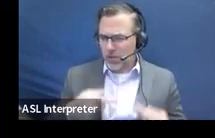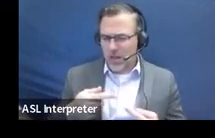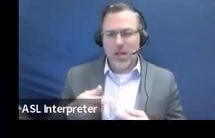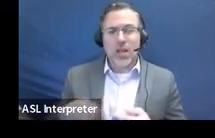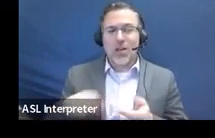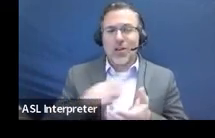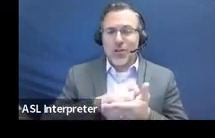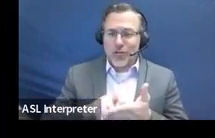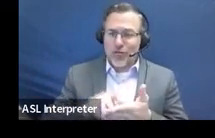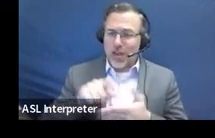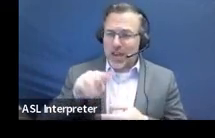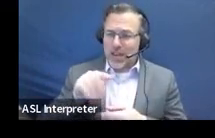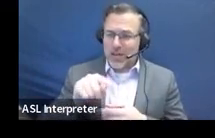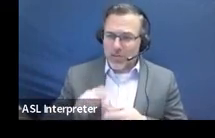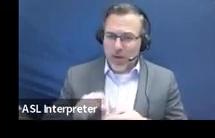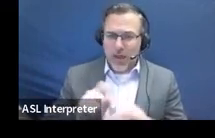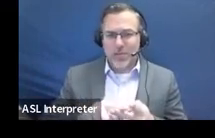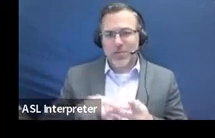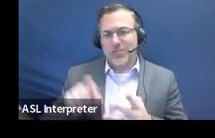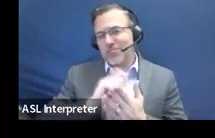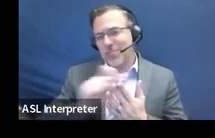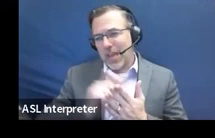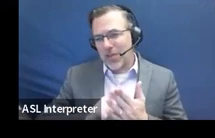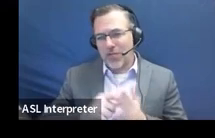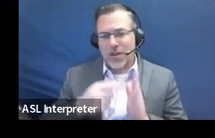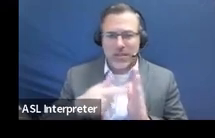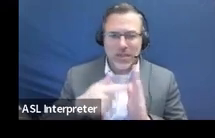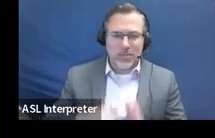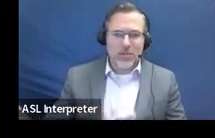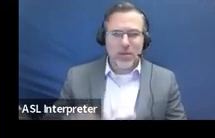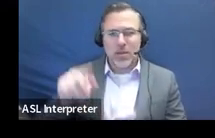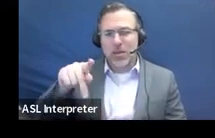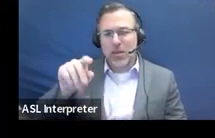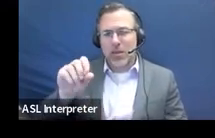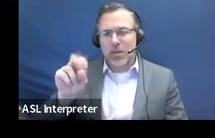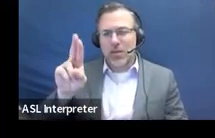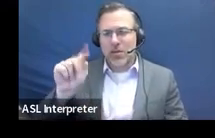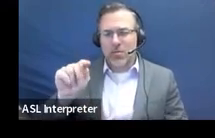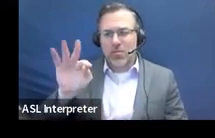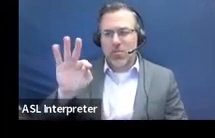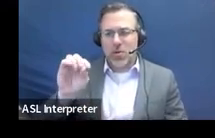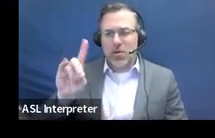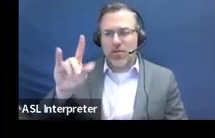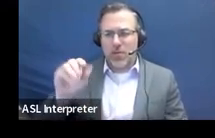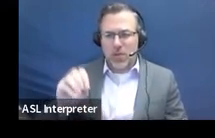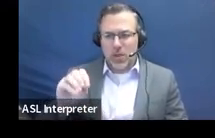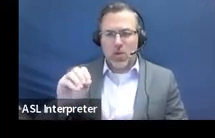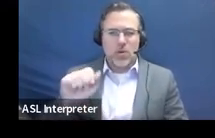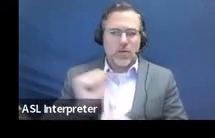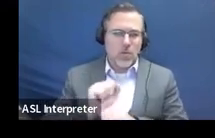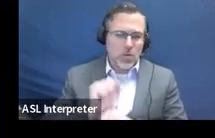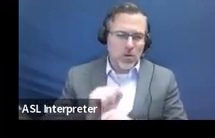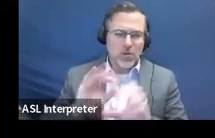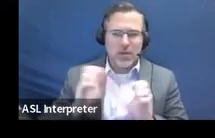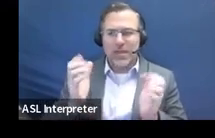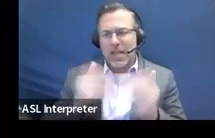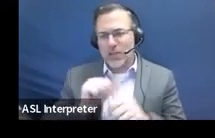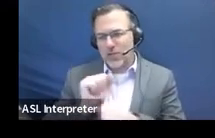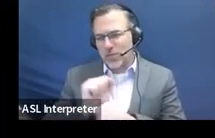prompts, handwriting samples, portfolios of work, classroom work samples, things like that could go here.